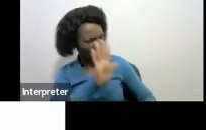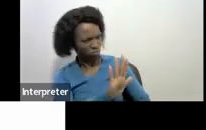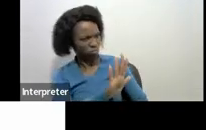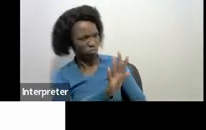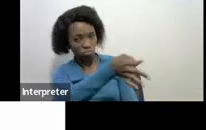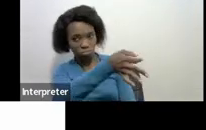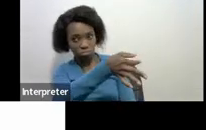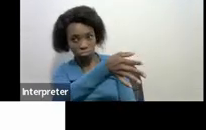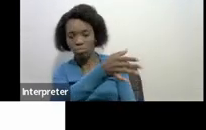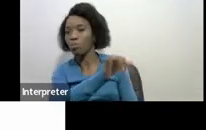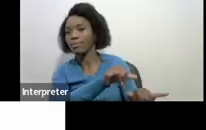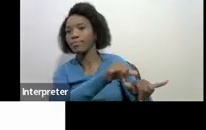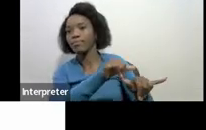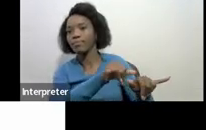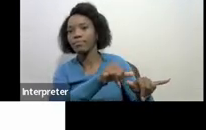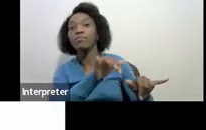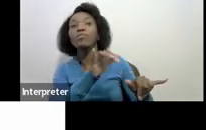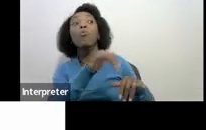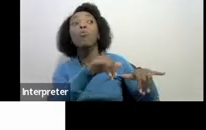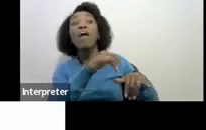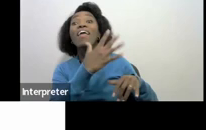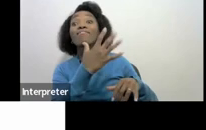you must wait for five years